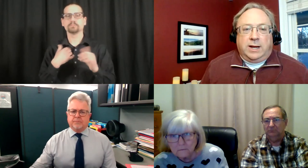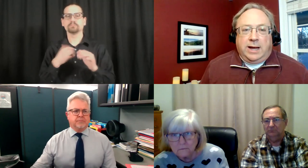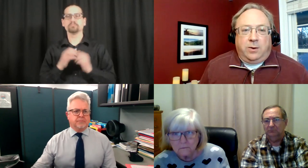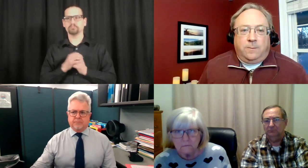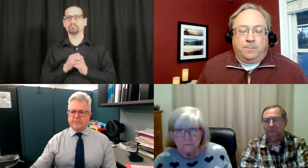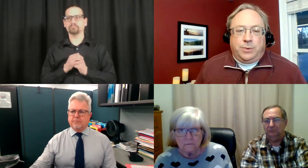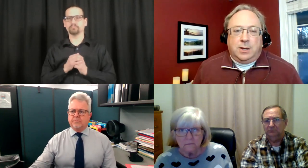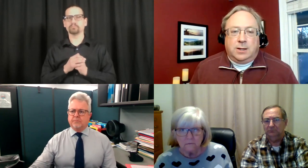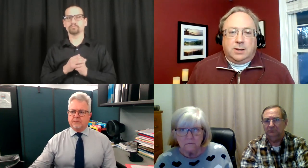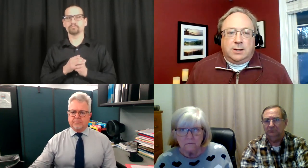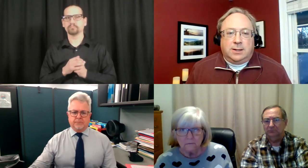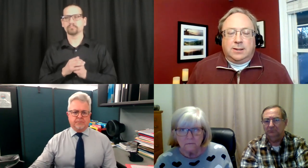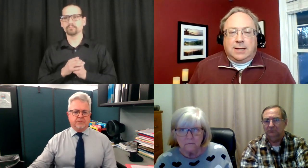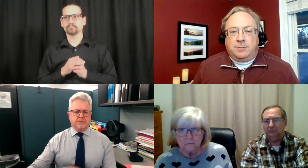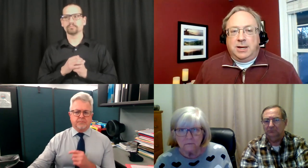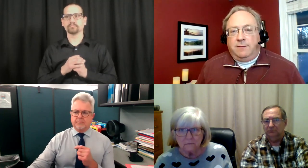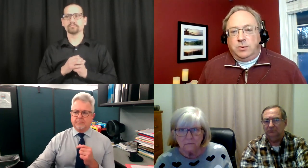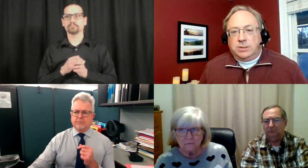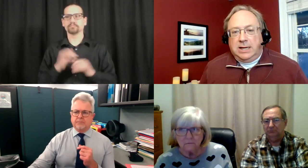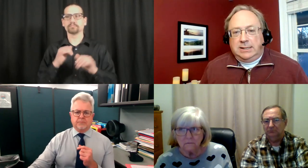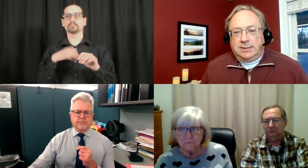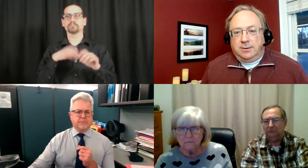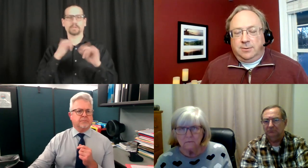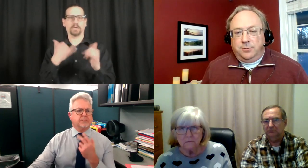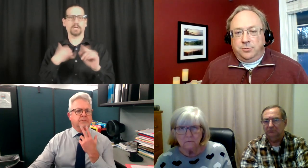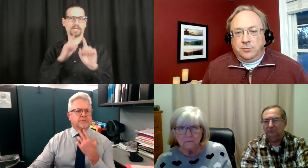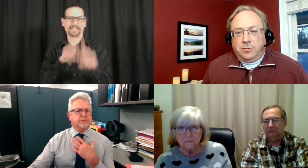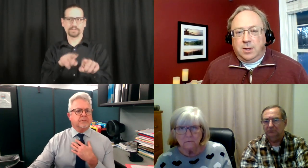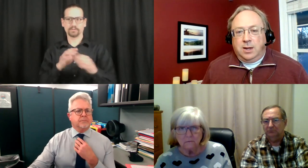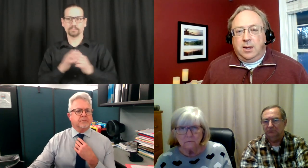Right now, that's up to individual states.